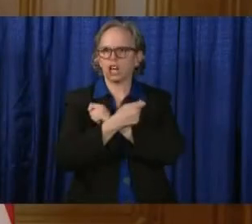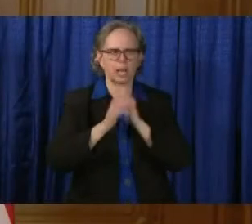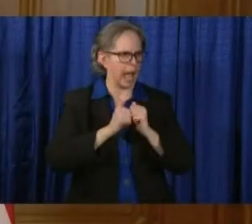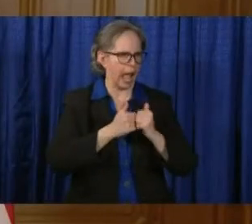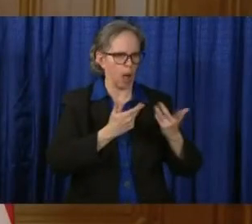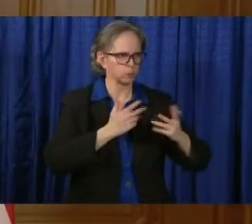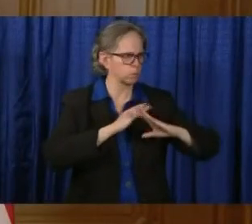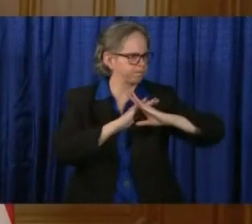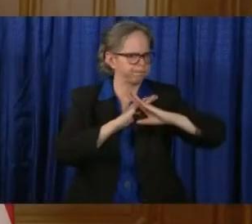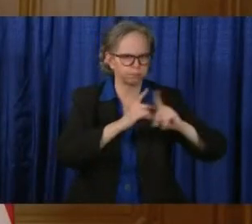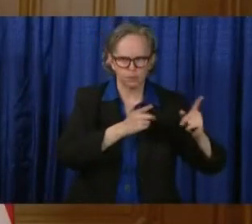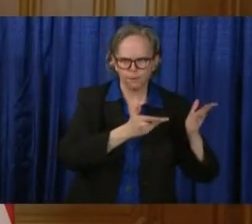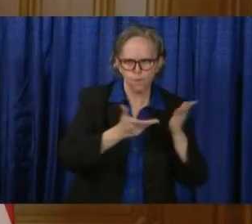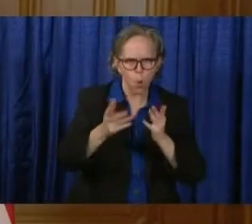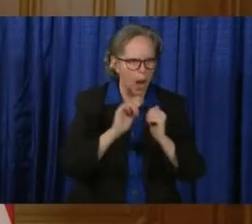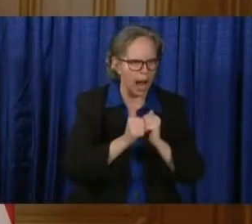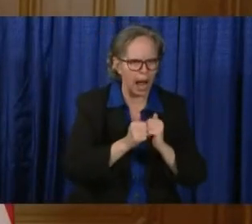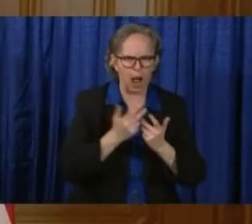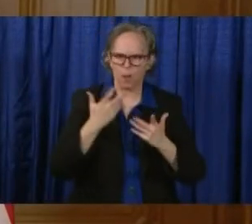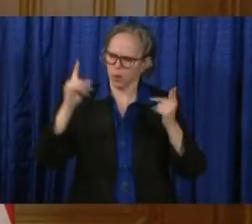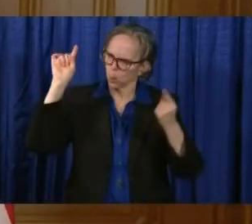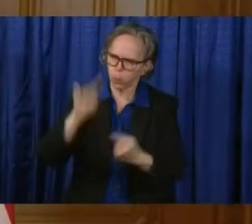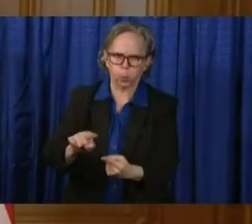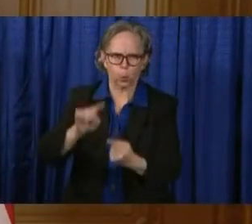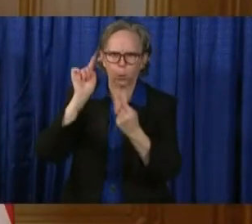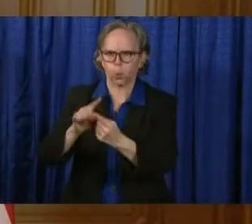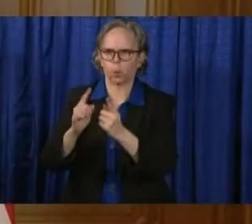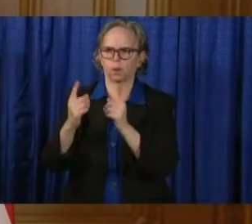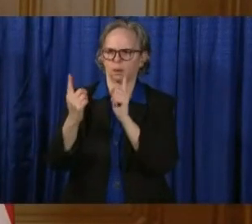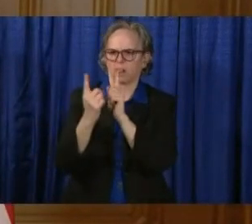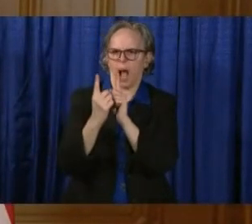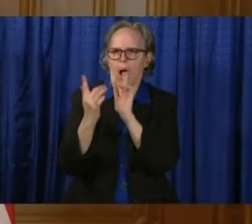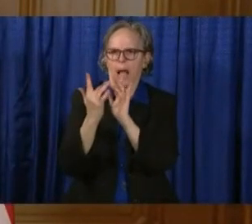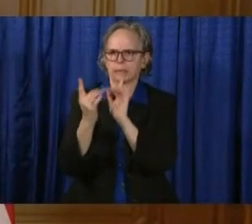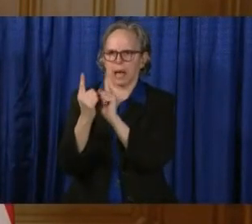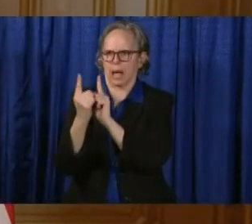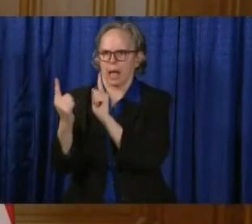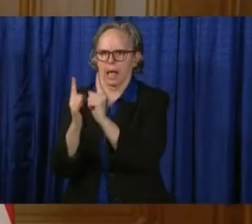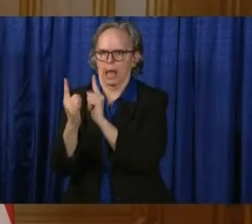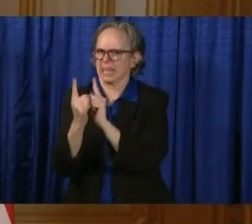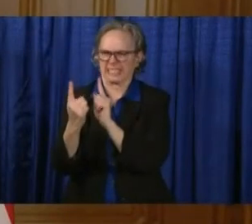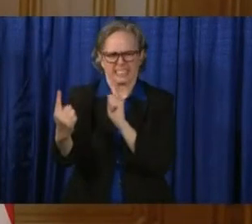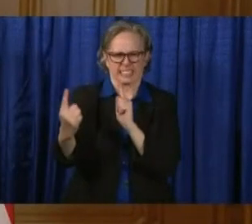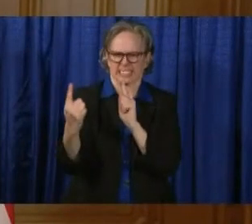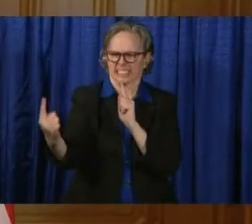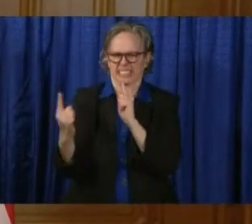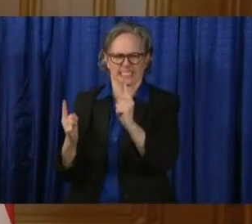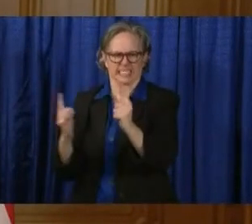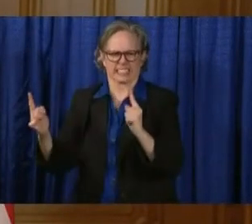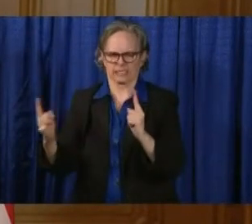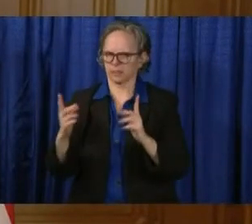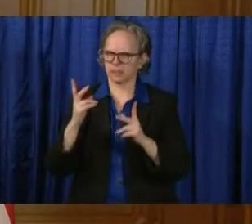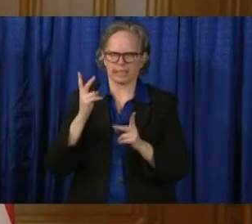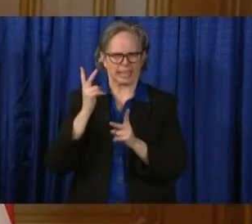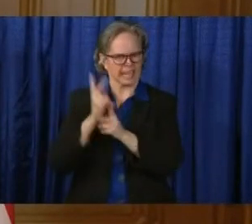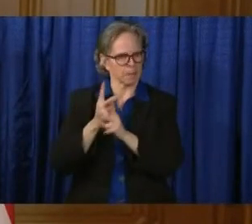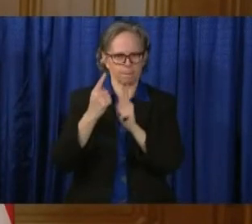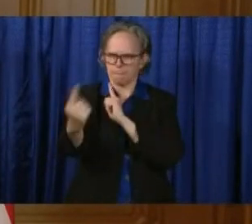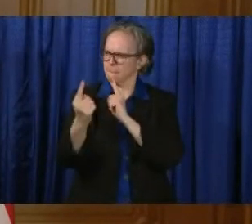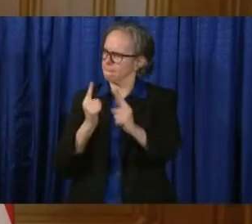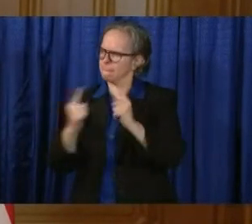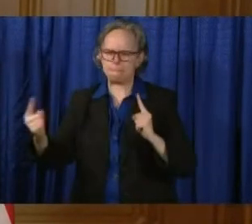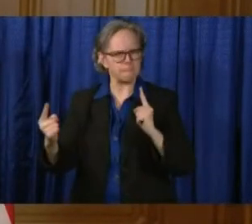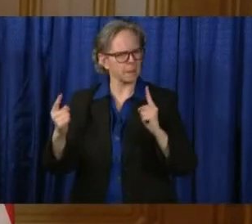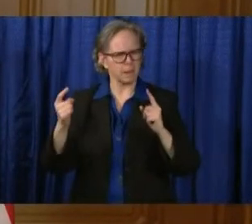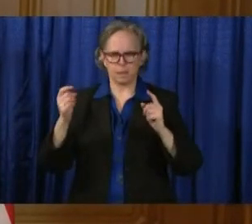to make it less contact and to do everything that we can to keep this from spreading. We are